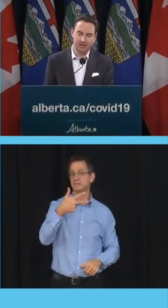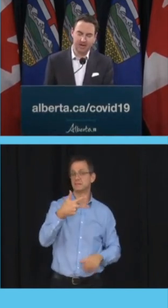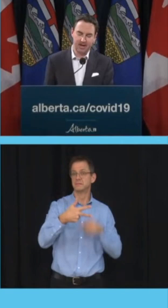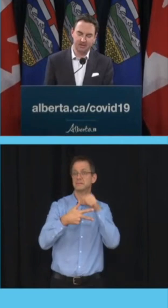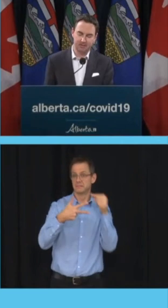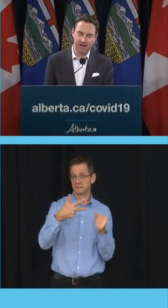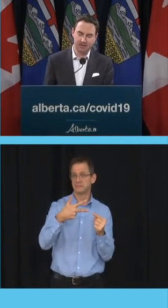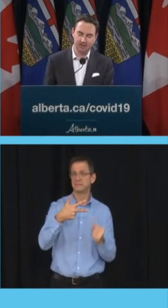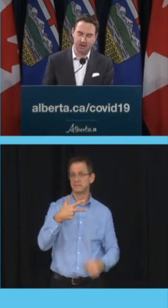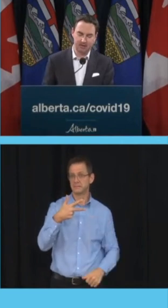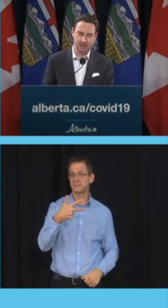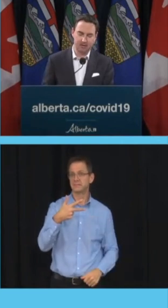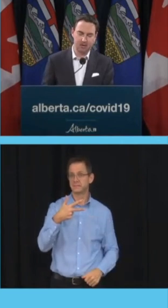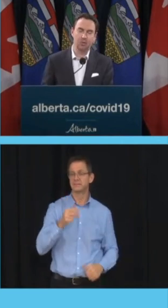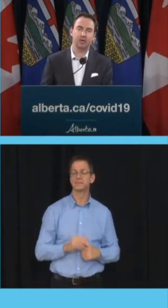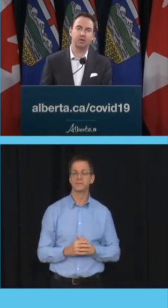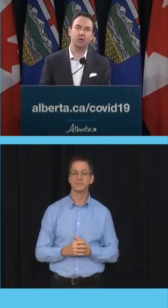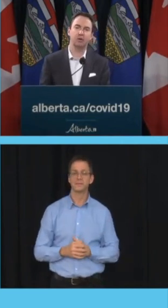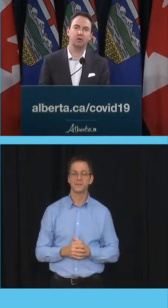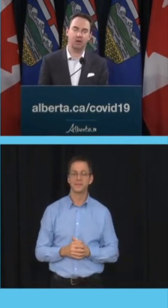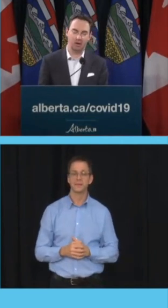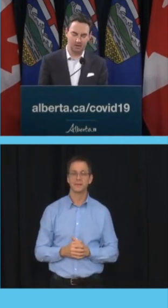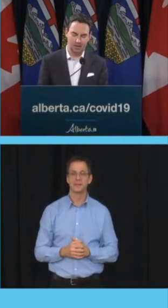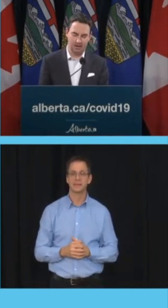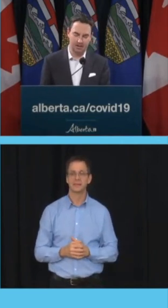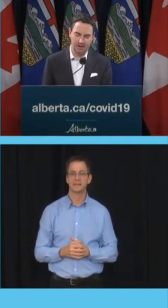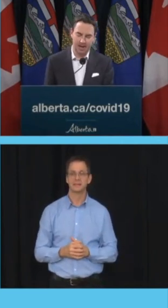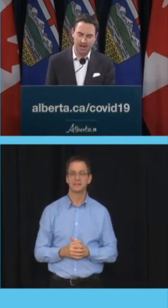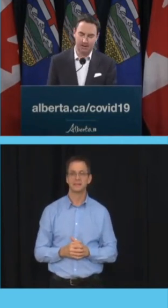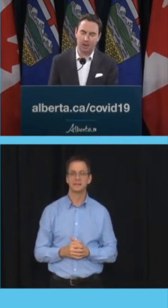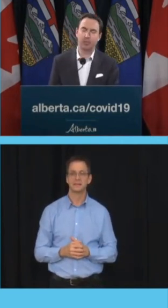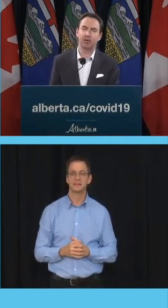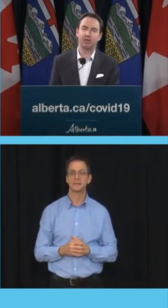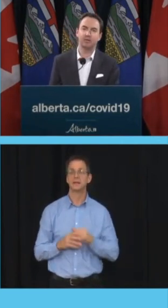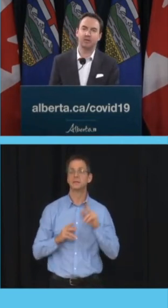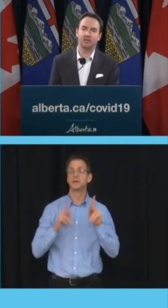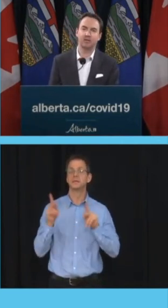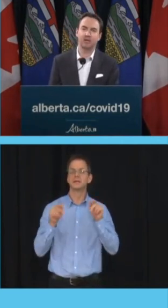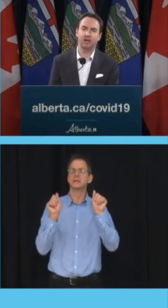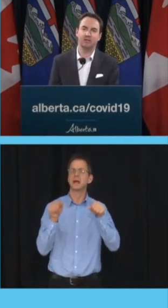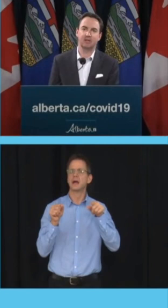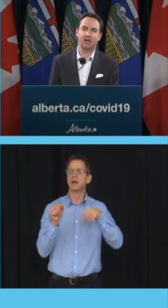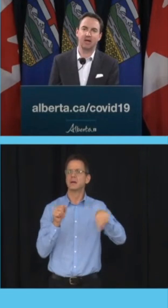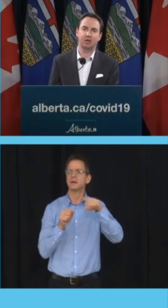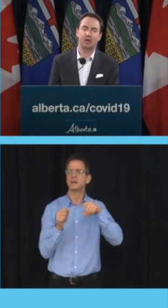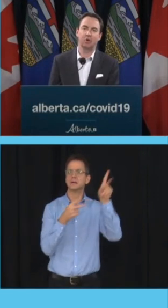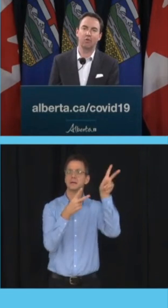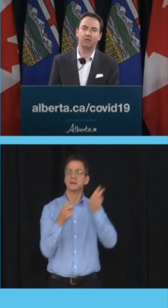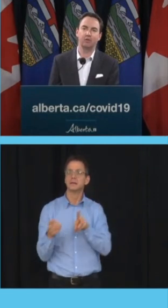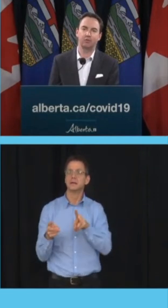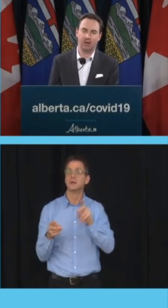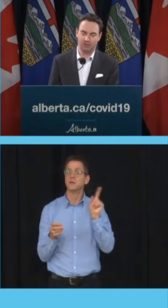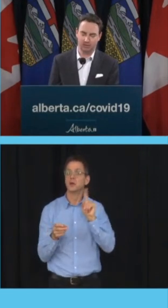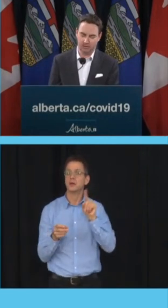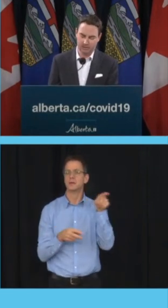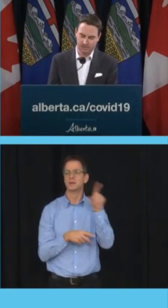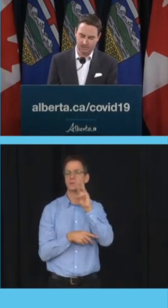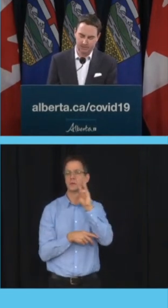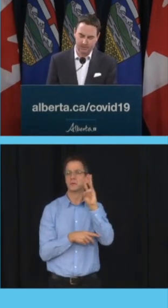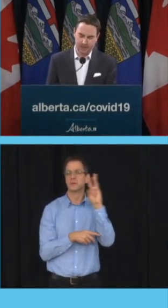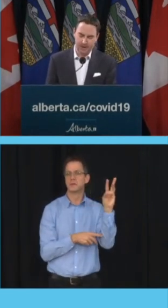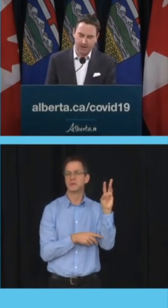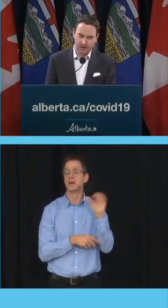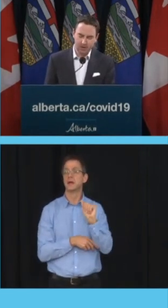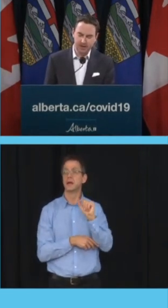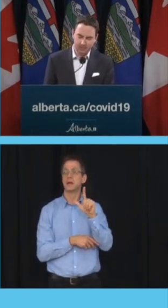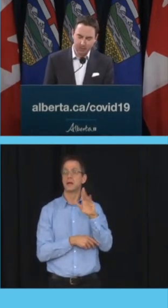Albertans can get their enhanced vaccine record with a QR code online at alberta.ca slash COVID records.